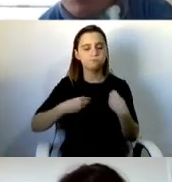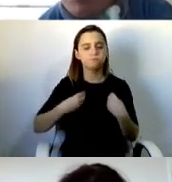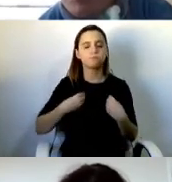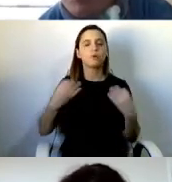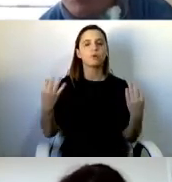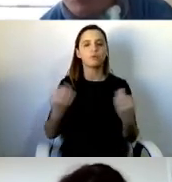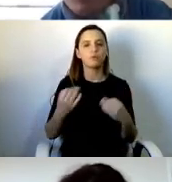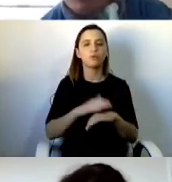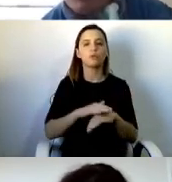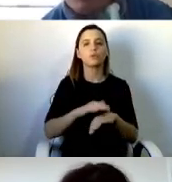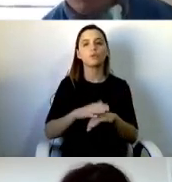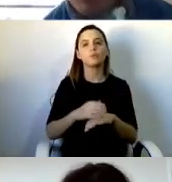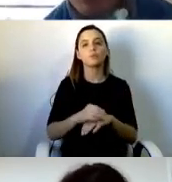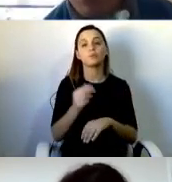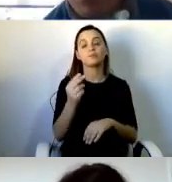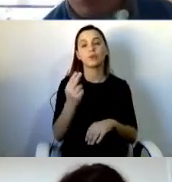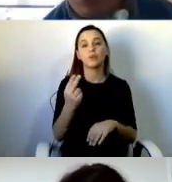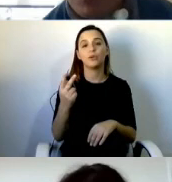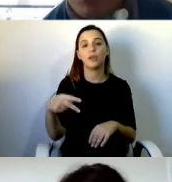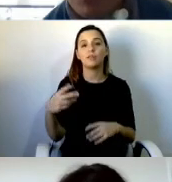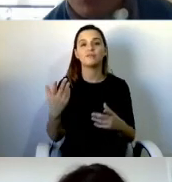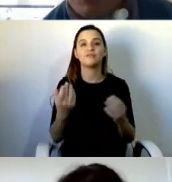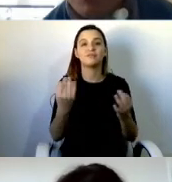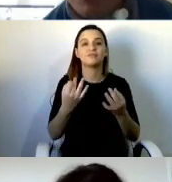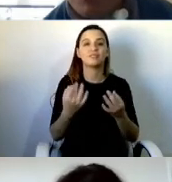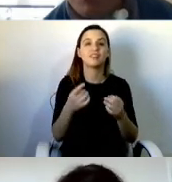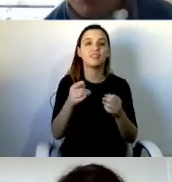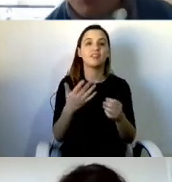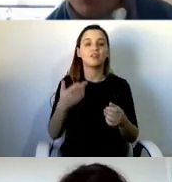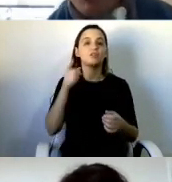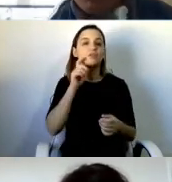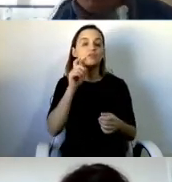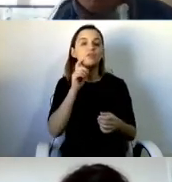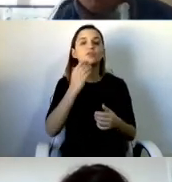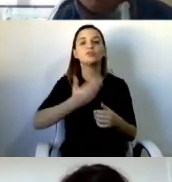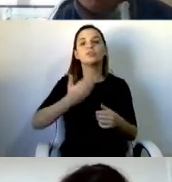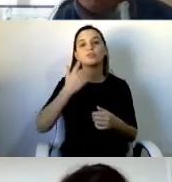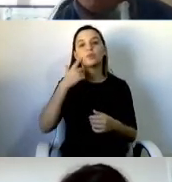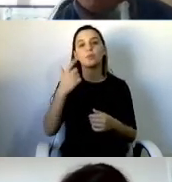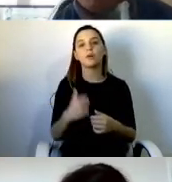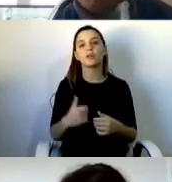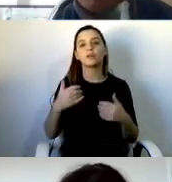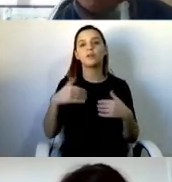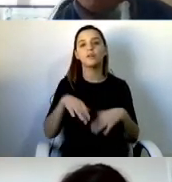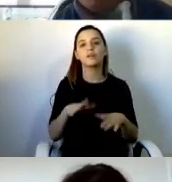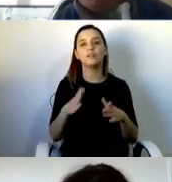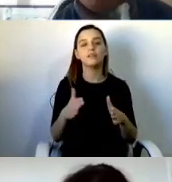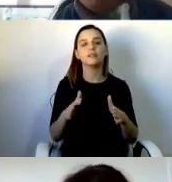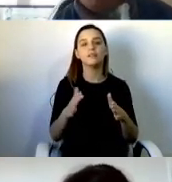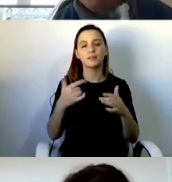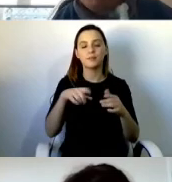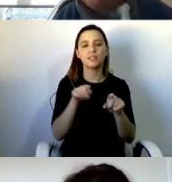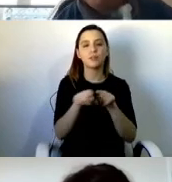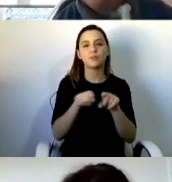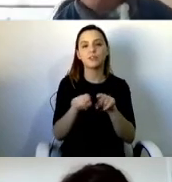itself a champion of human rights, despite the inconsistency of its disability policies and its